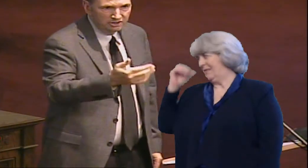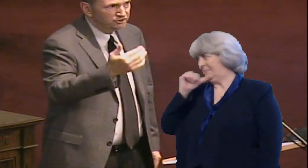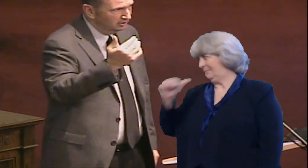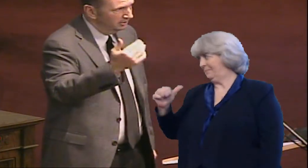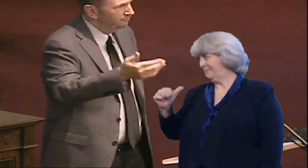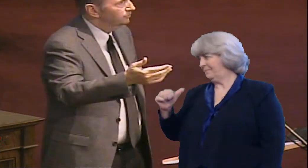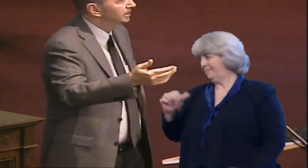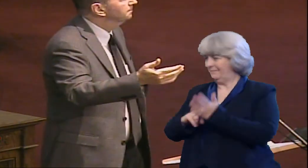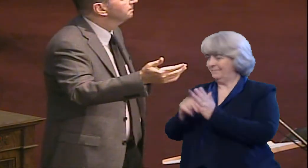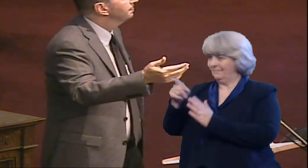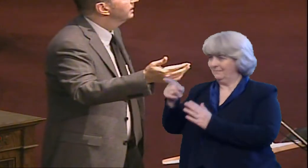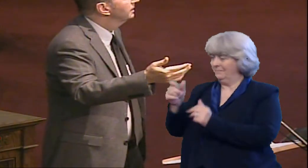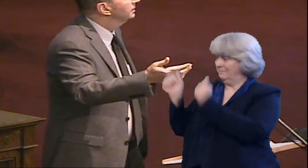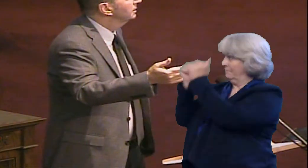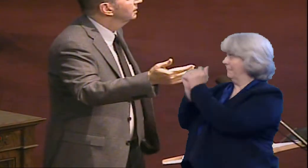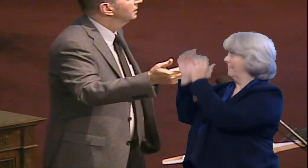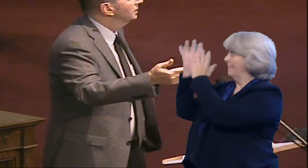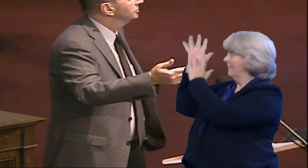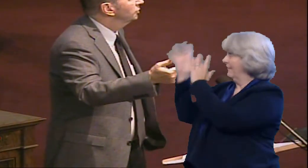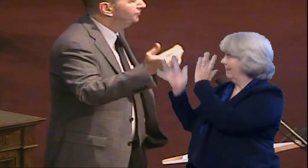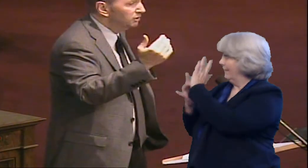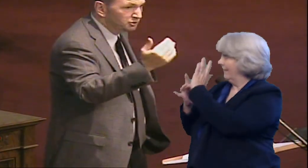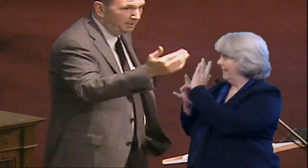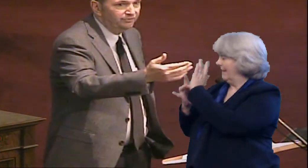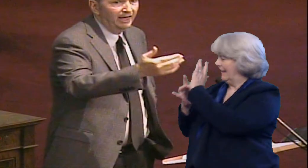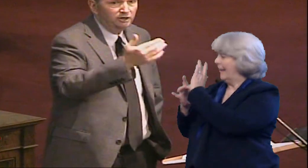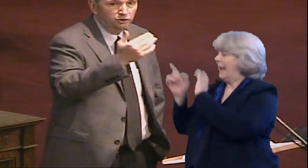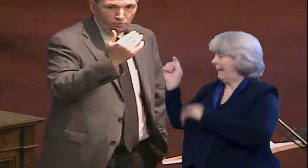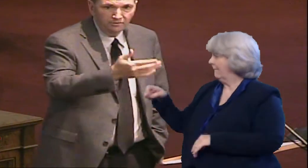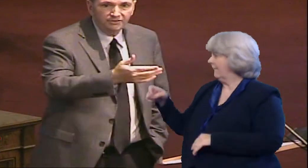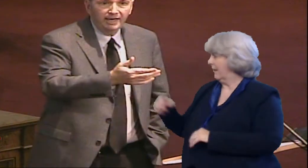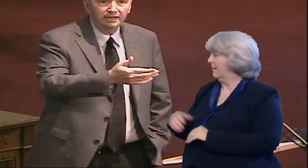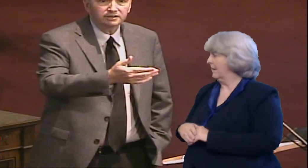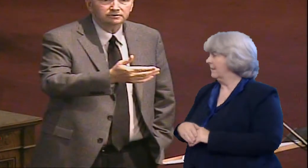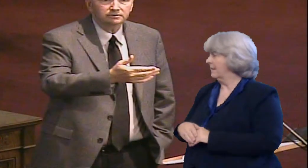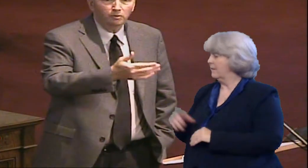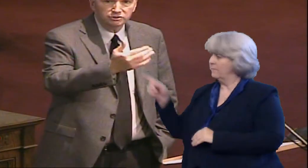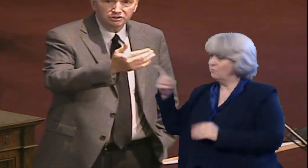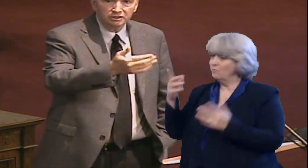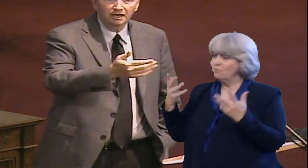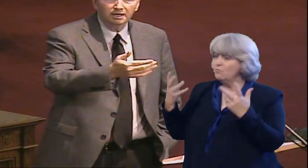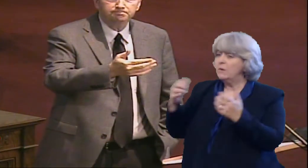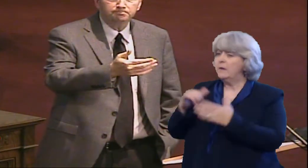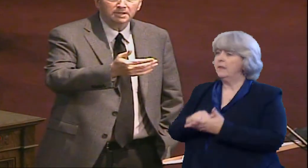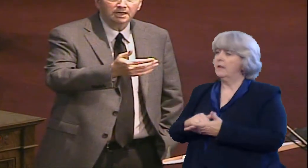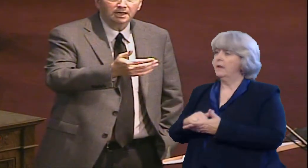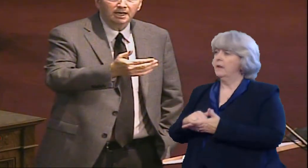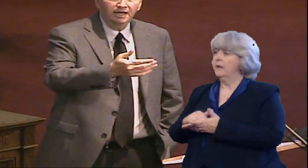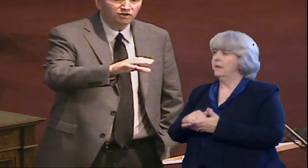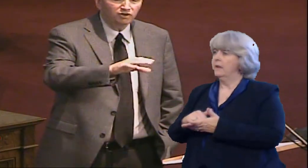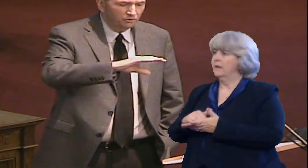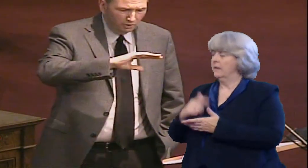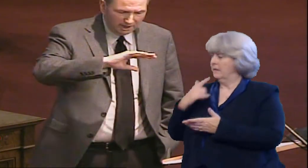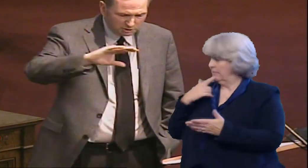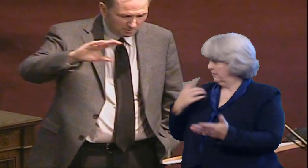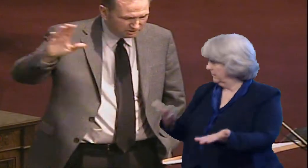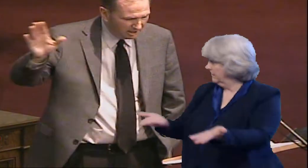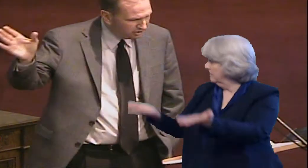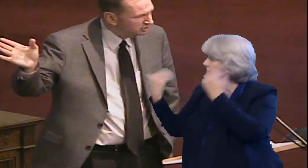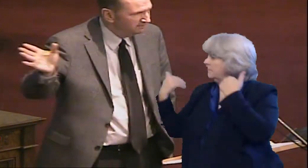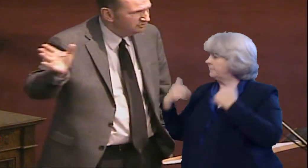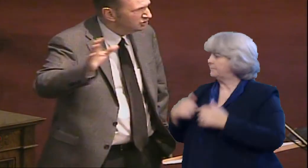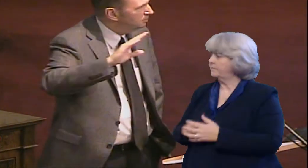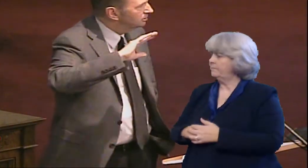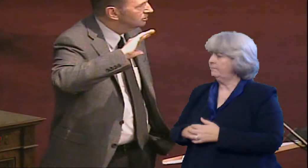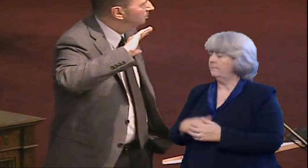to Jesus, you live for him. So if you expect that and you want that, we want you to come. If your expectations